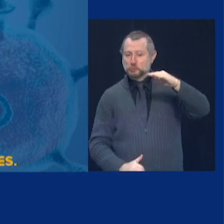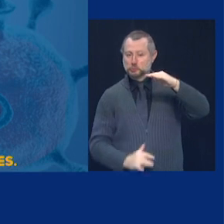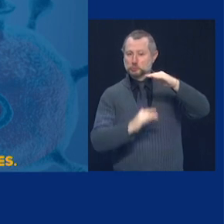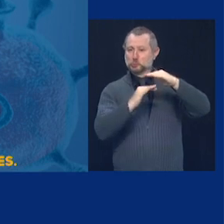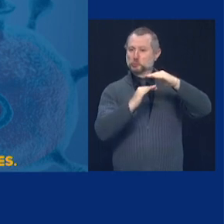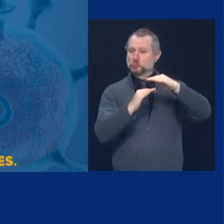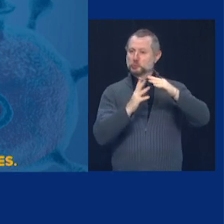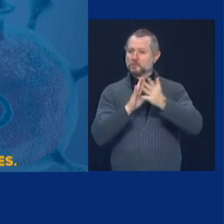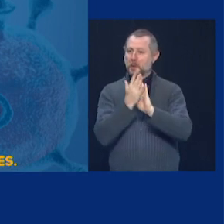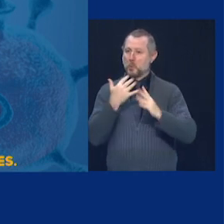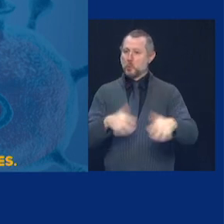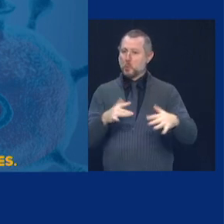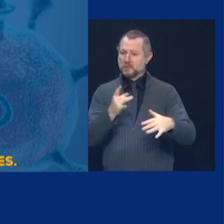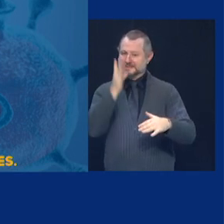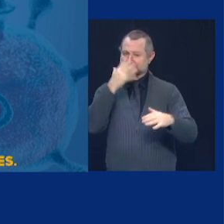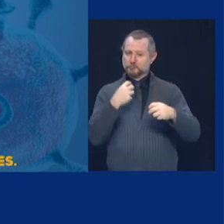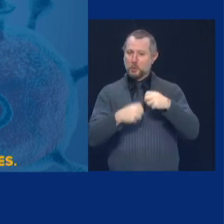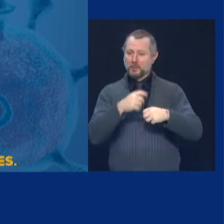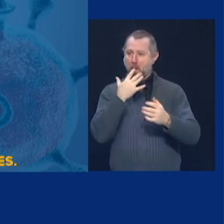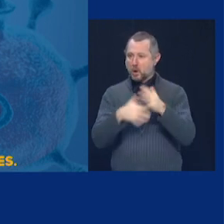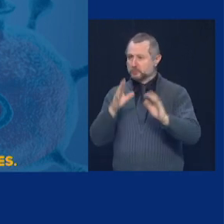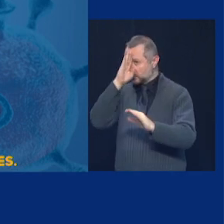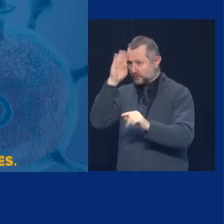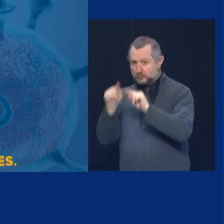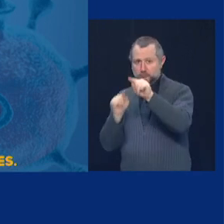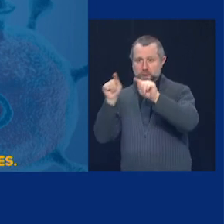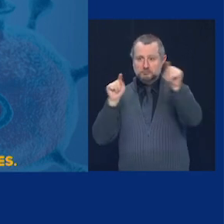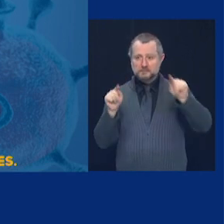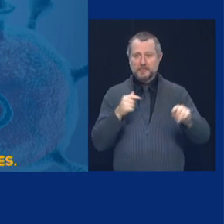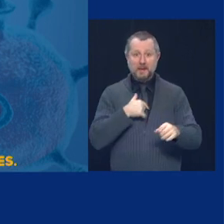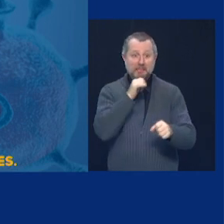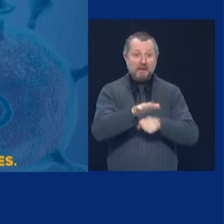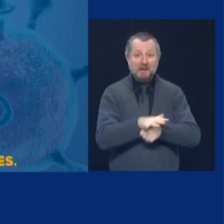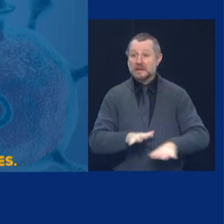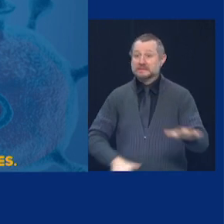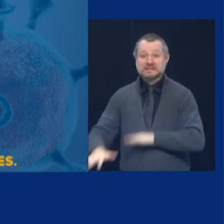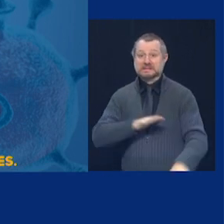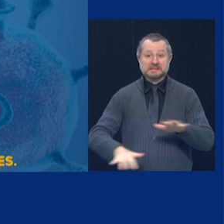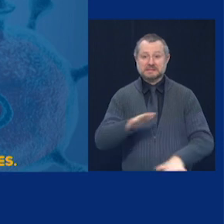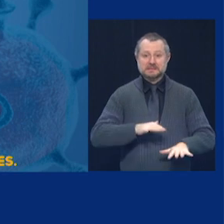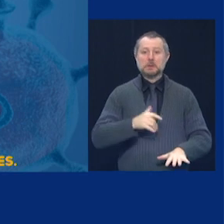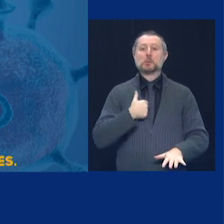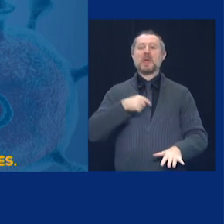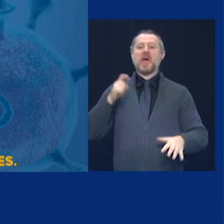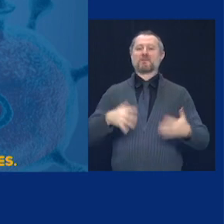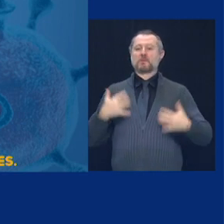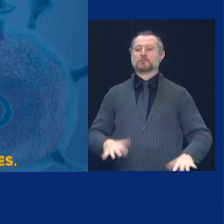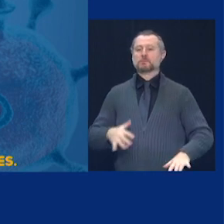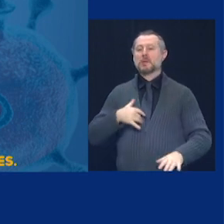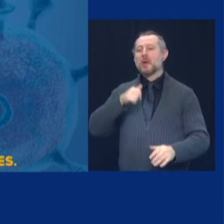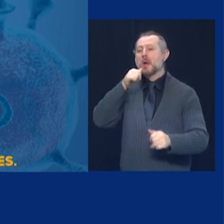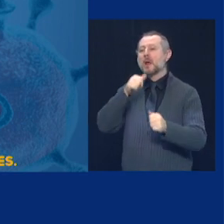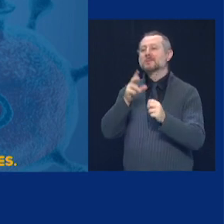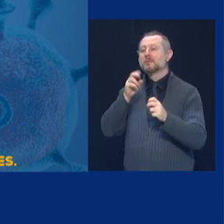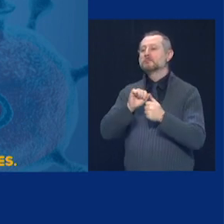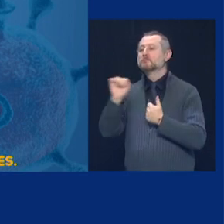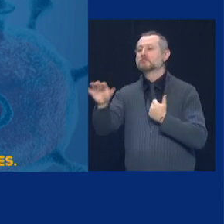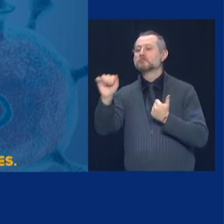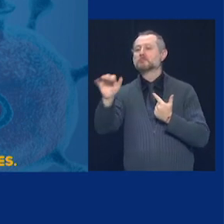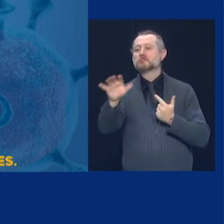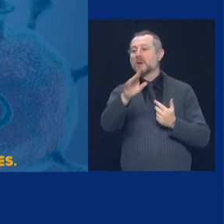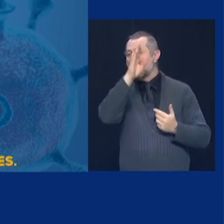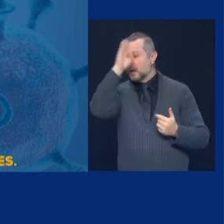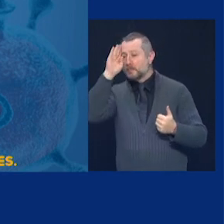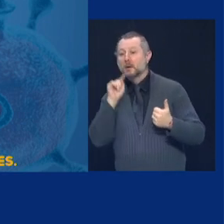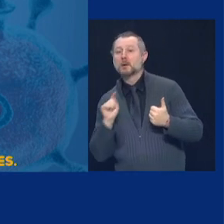hospitals as their capacity is further diminished. We sent a letter to all the hospitals in the state talking to